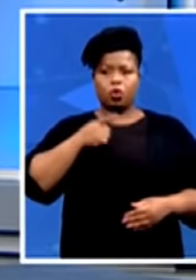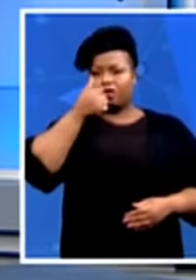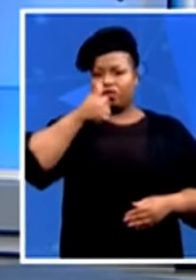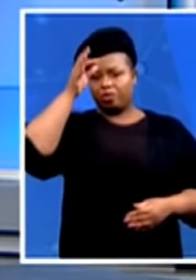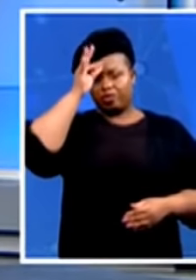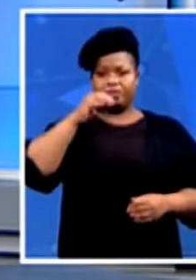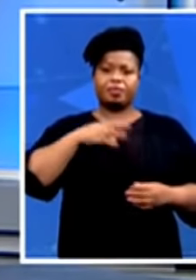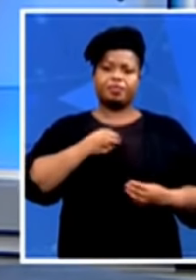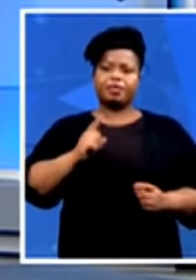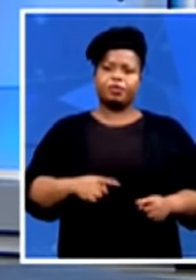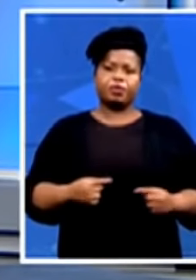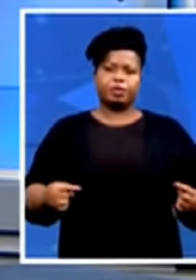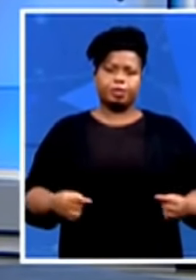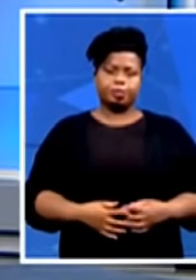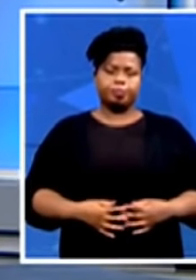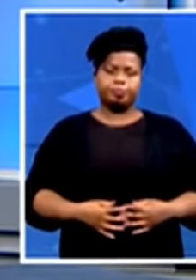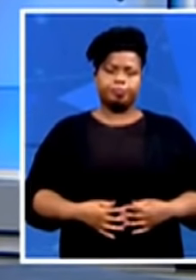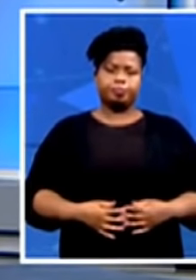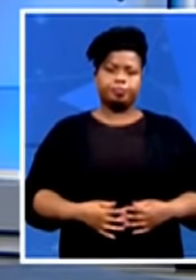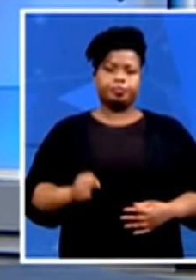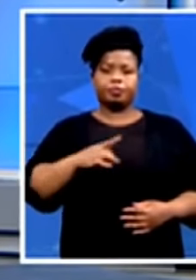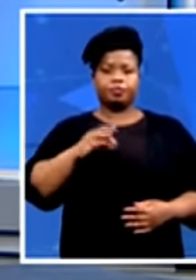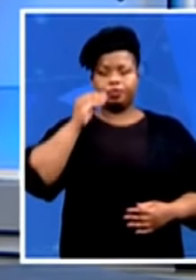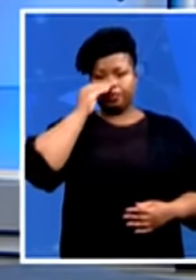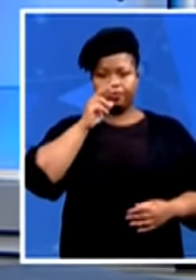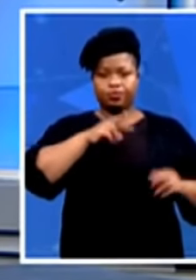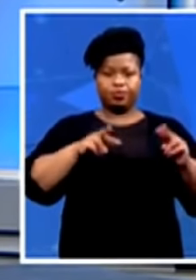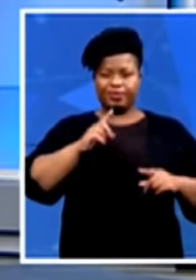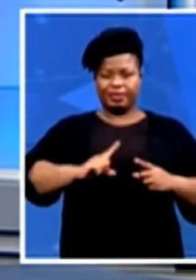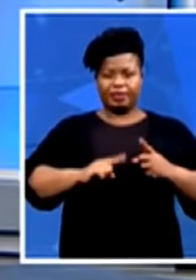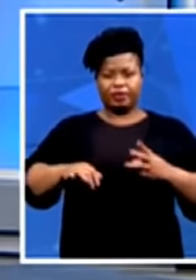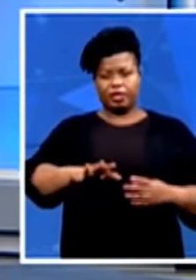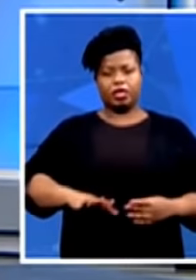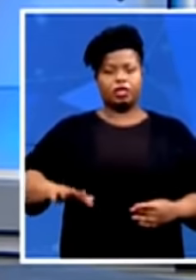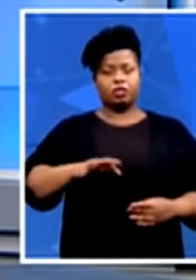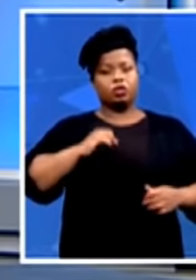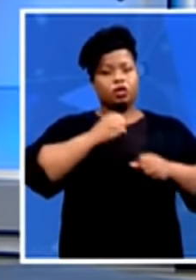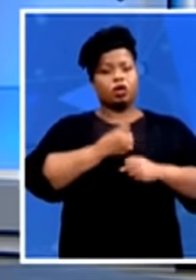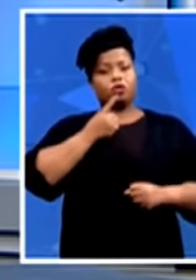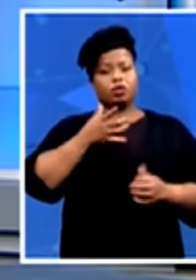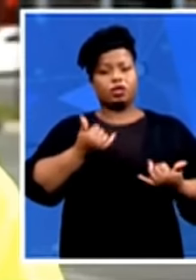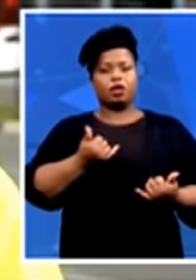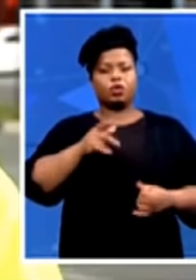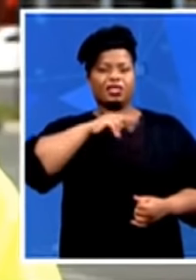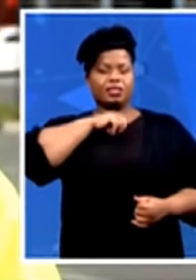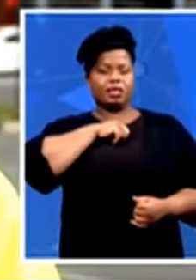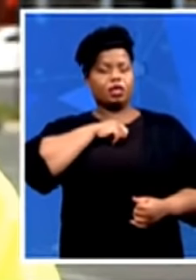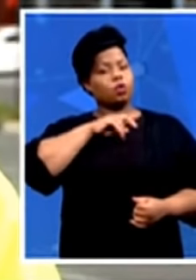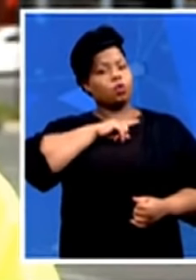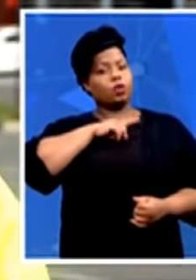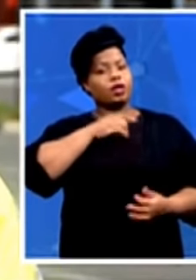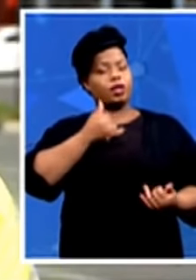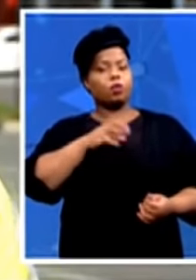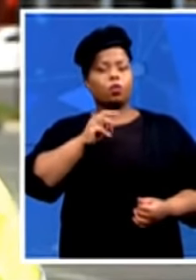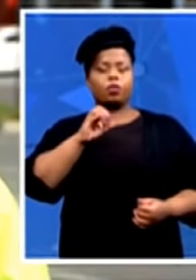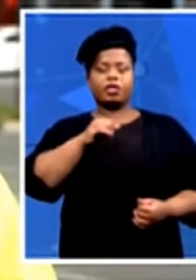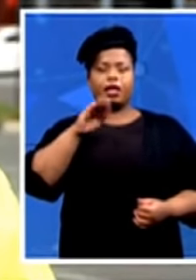SABC News is monitoring hotspots across the country after the national shutdown reports. Maha Ketla Mutlabe is at Alex Small, monitoring